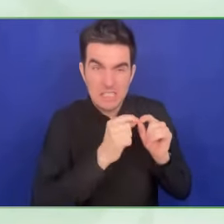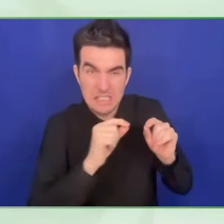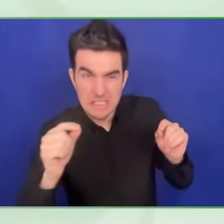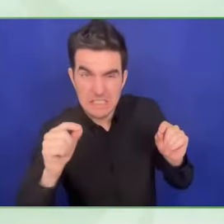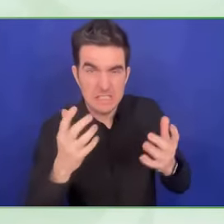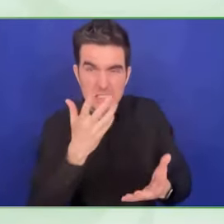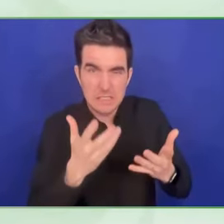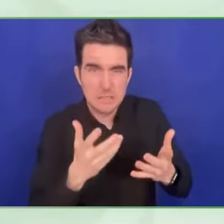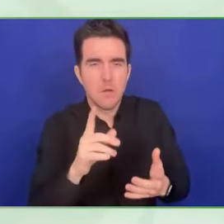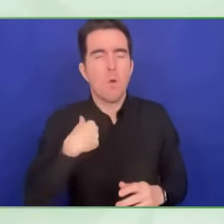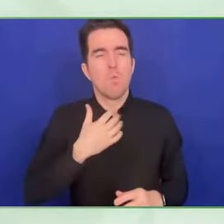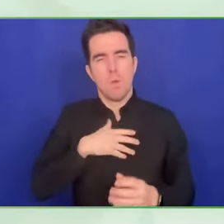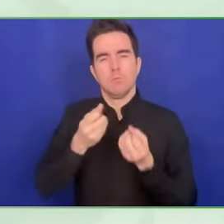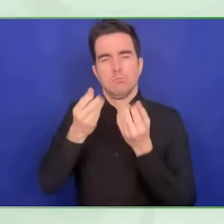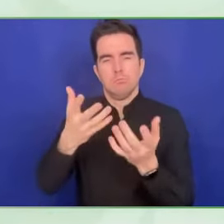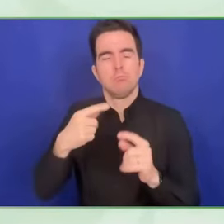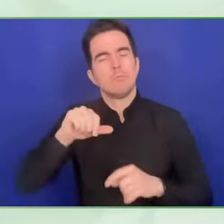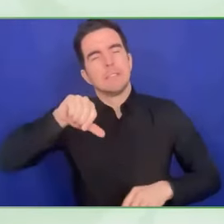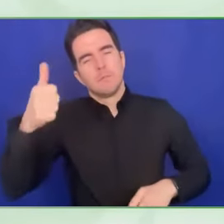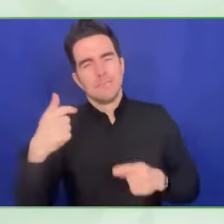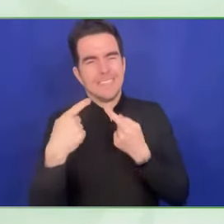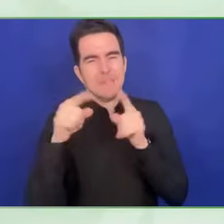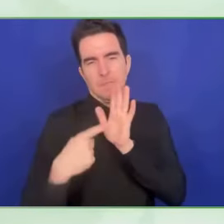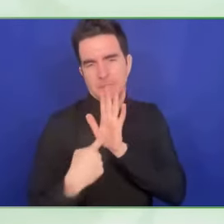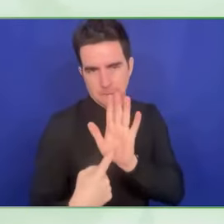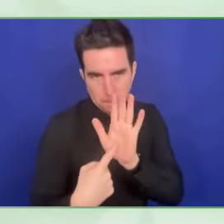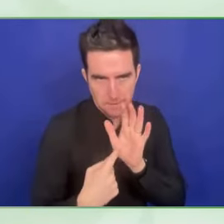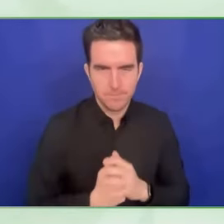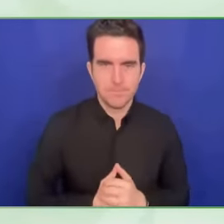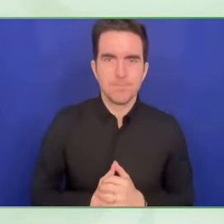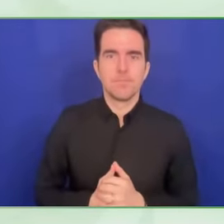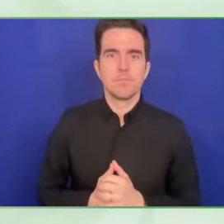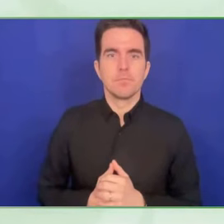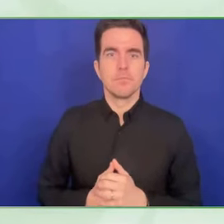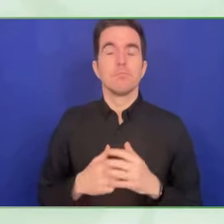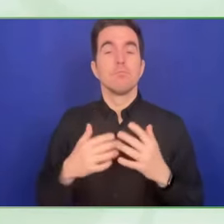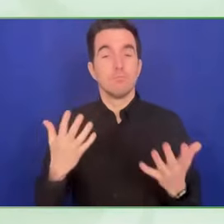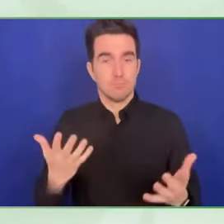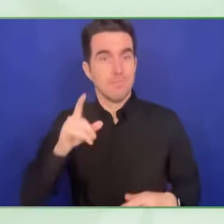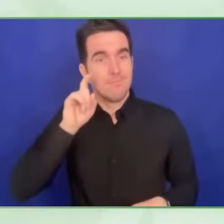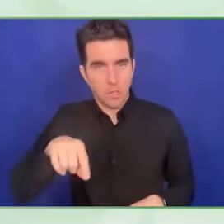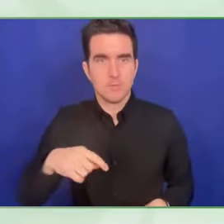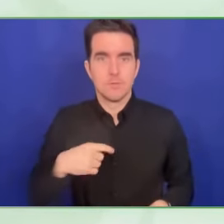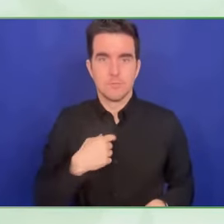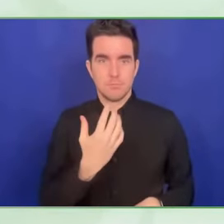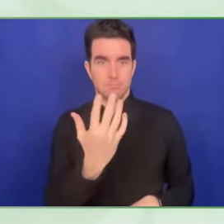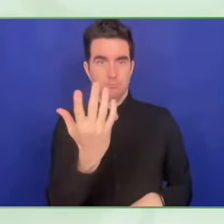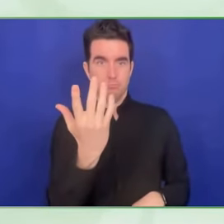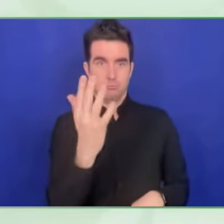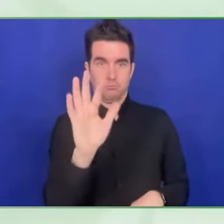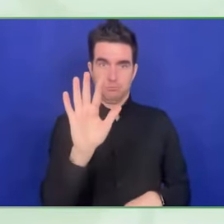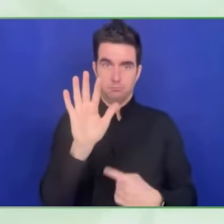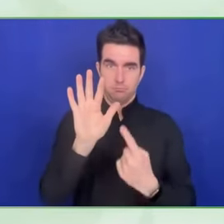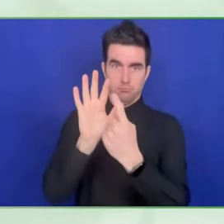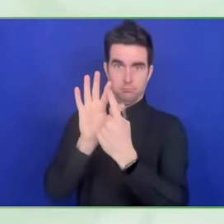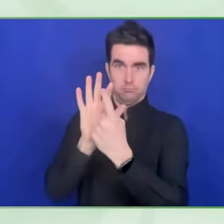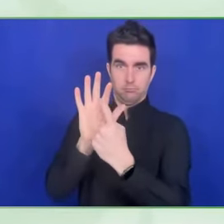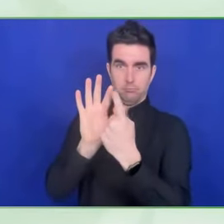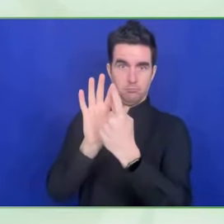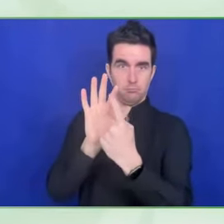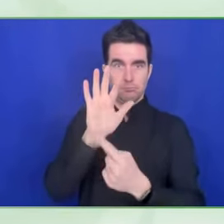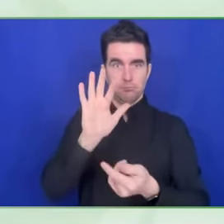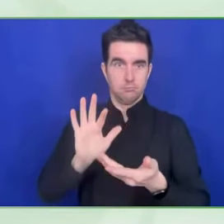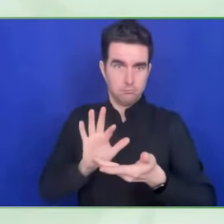phone. Well, but I couldn't have hands, for example. So can I open my or unblock my